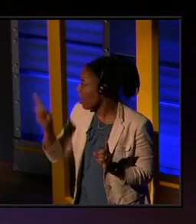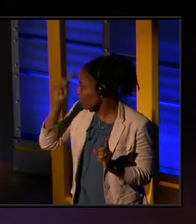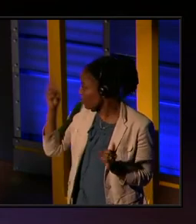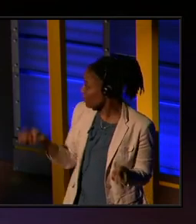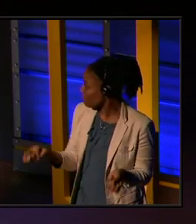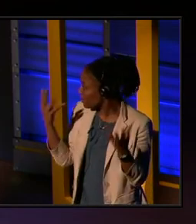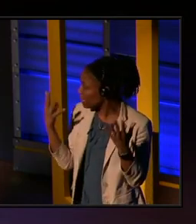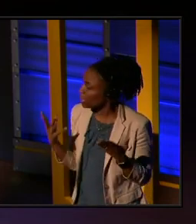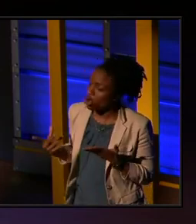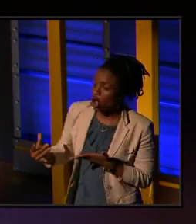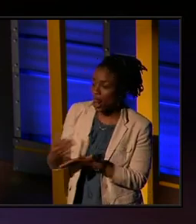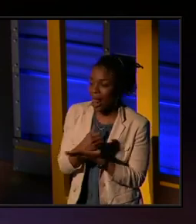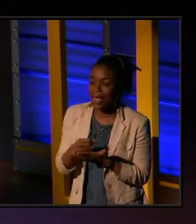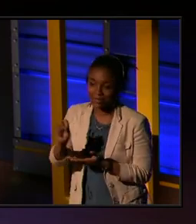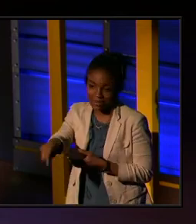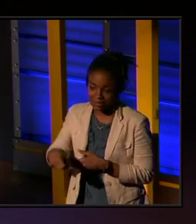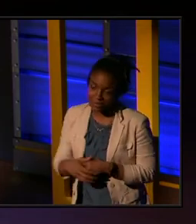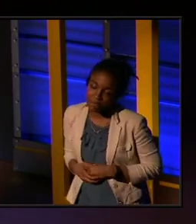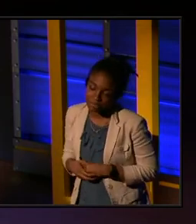think many collect.